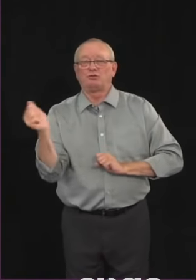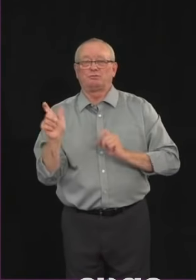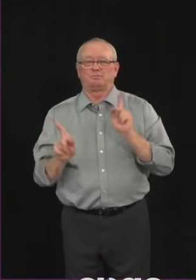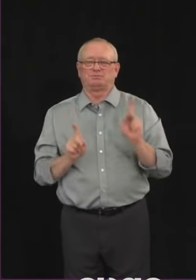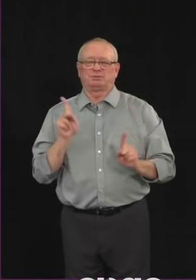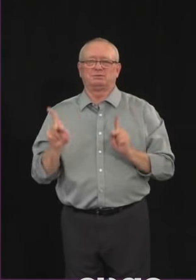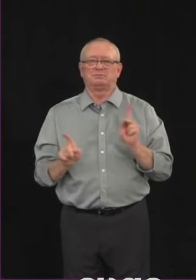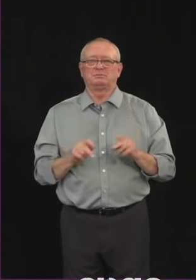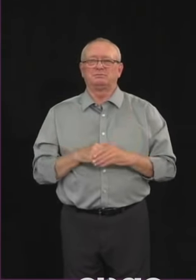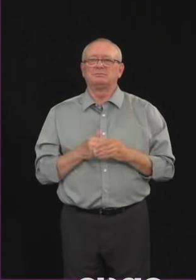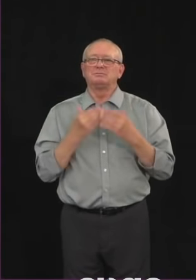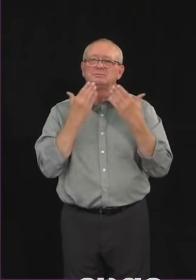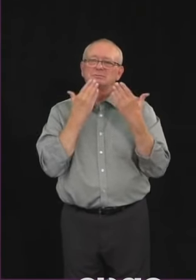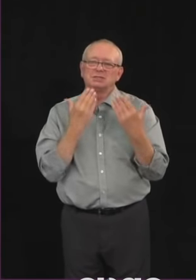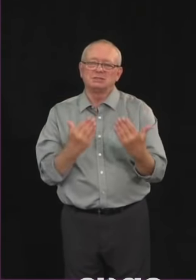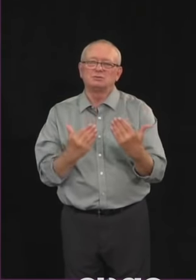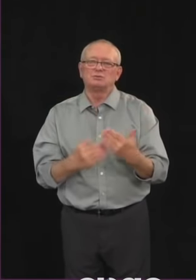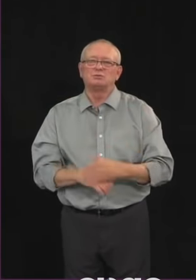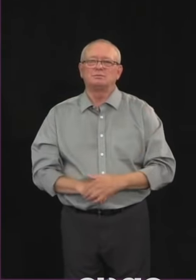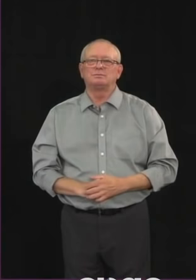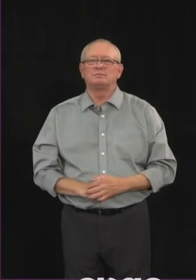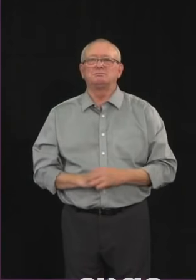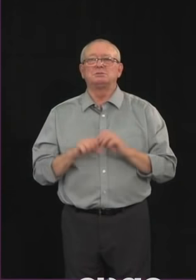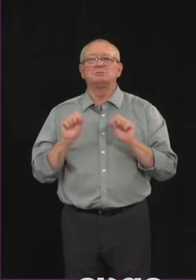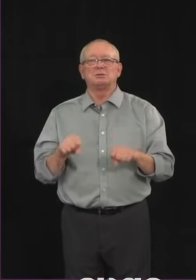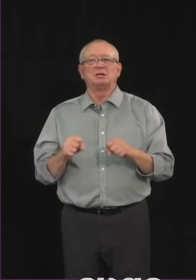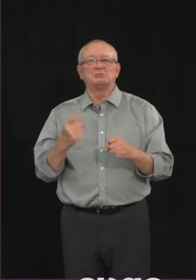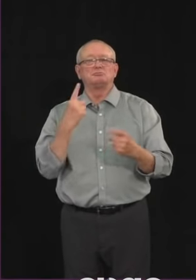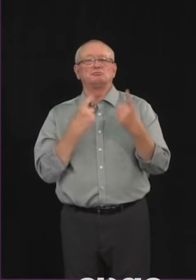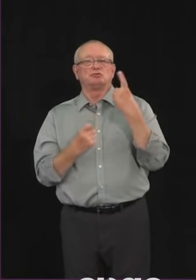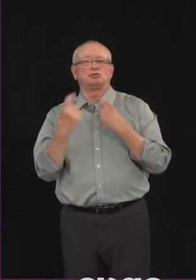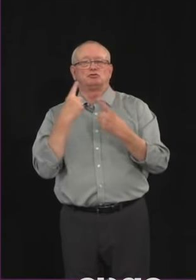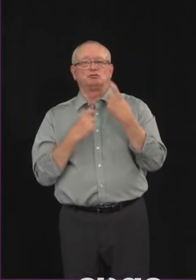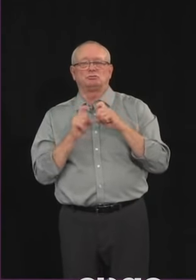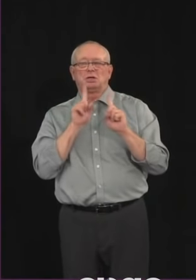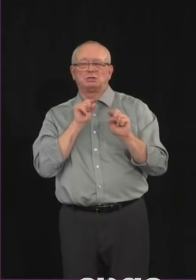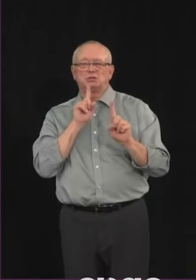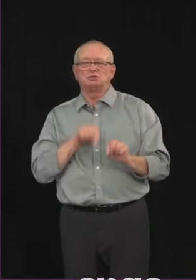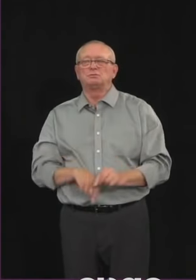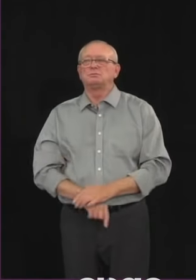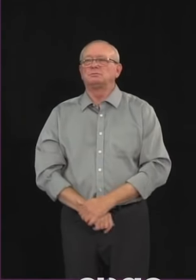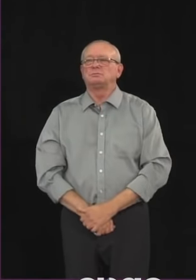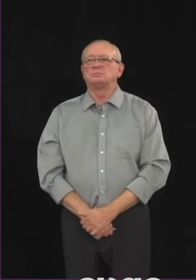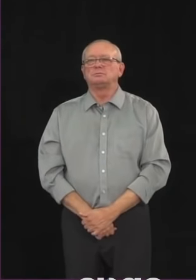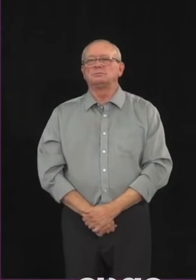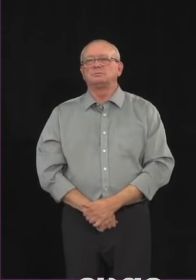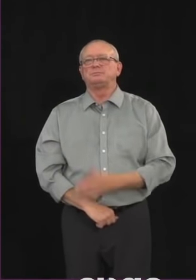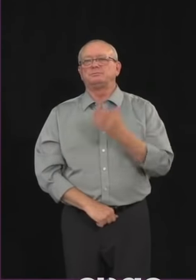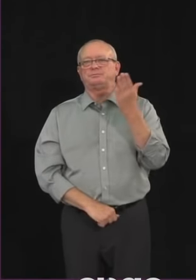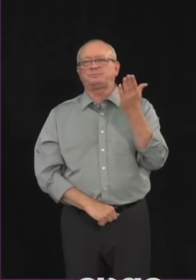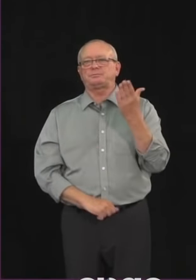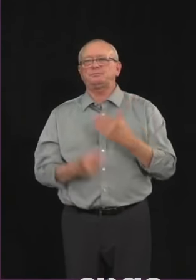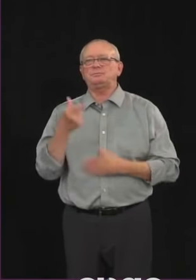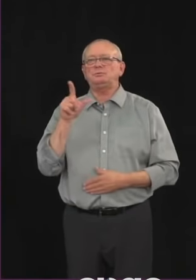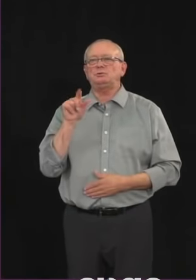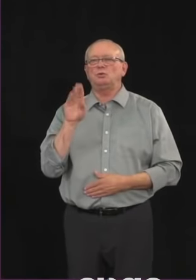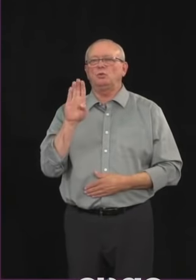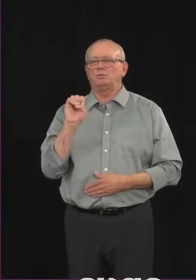Okay, operator, could you please put through the first caller? Thank you very much. The first call is from James Keller of the Globe and Mail. go ahead.